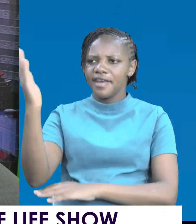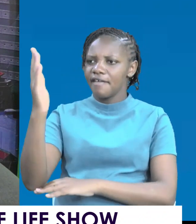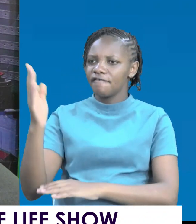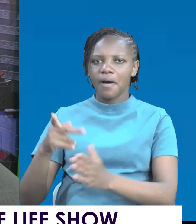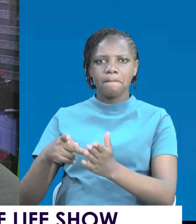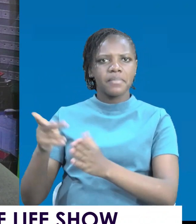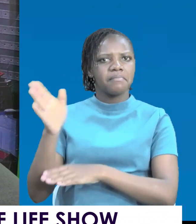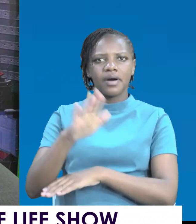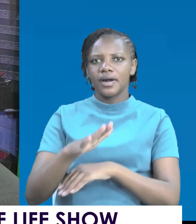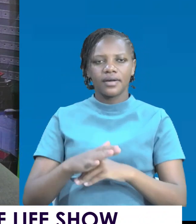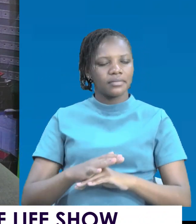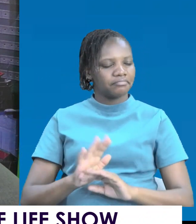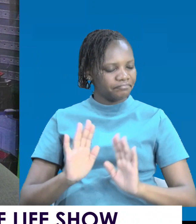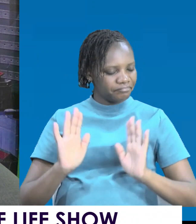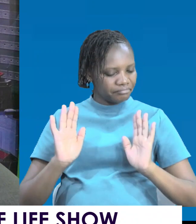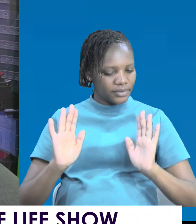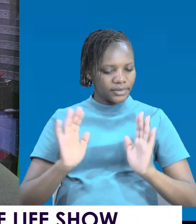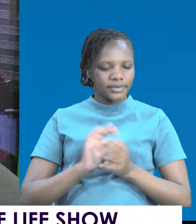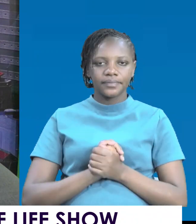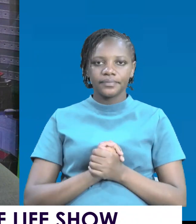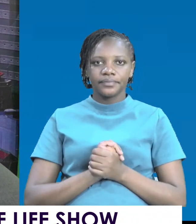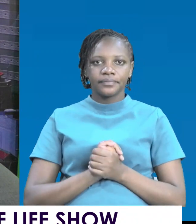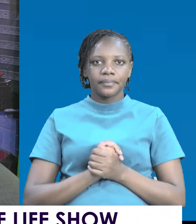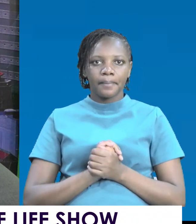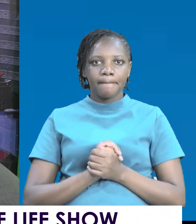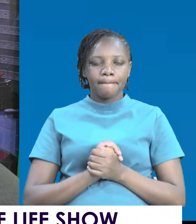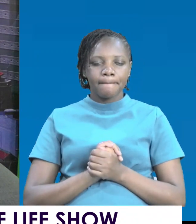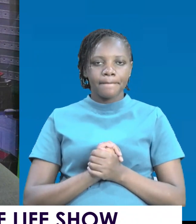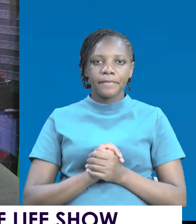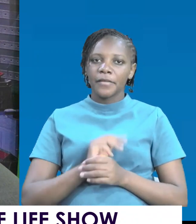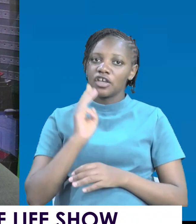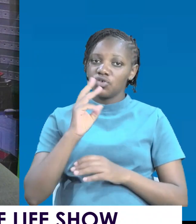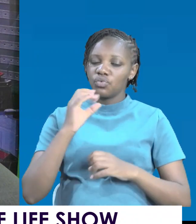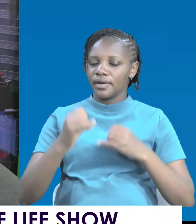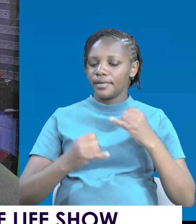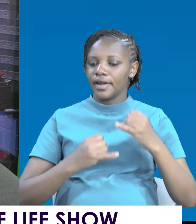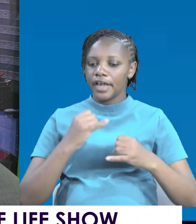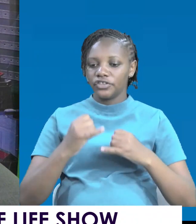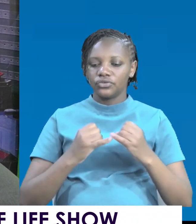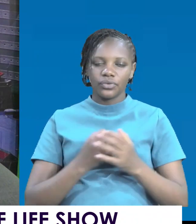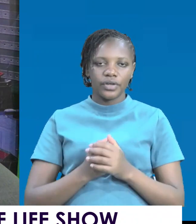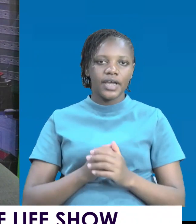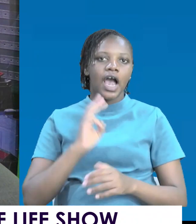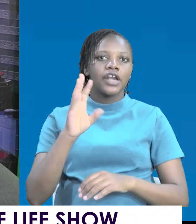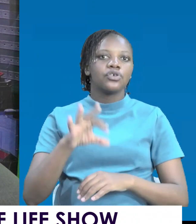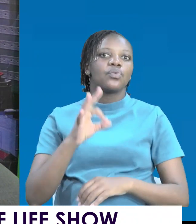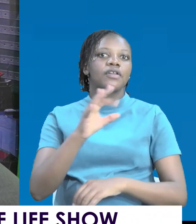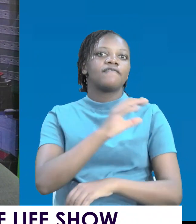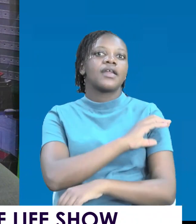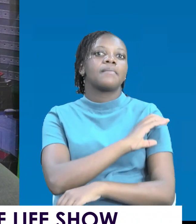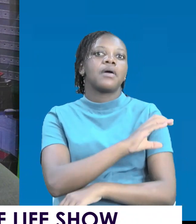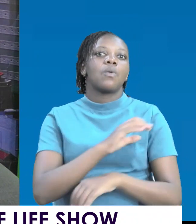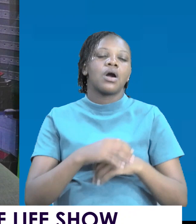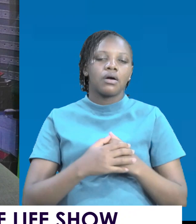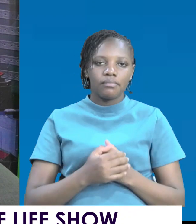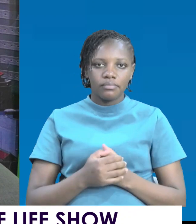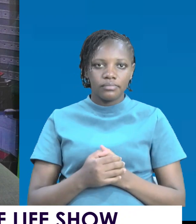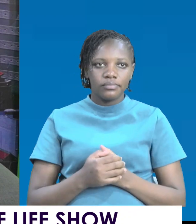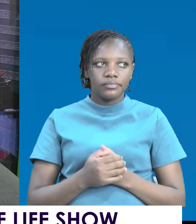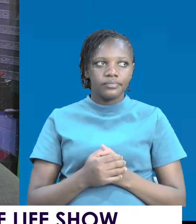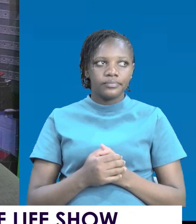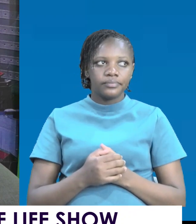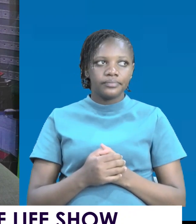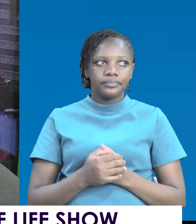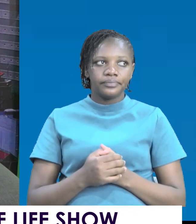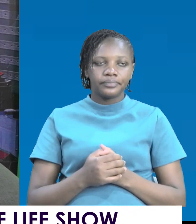forgiving. Letting go. You will be on the other side. You will find power, friends, energy, new